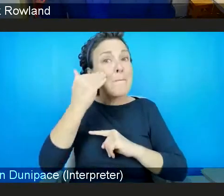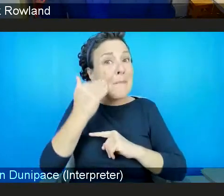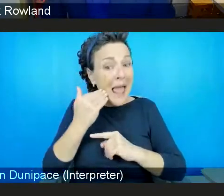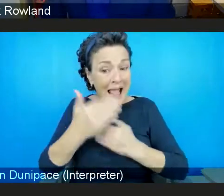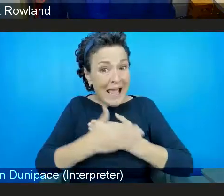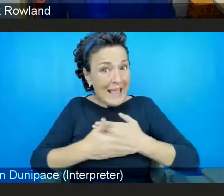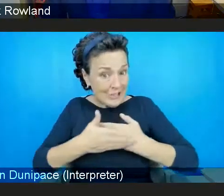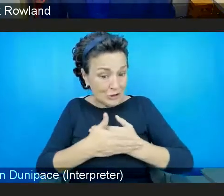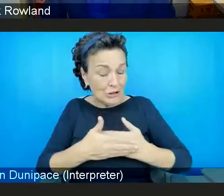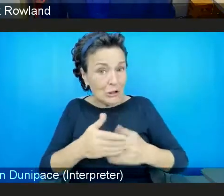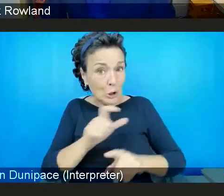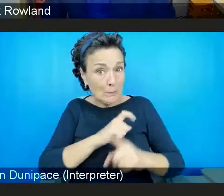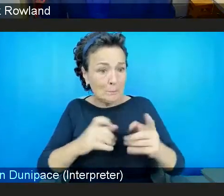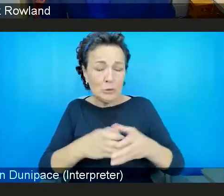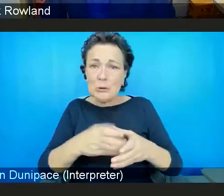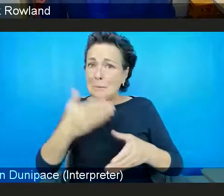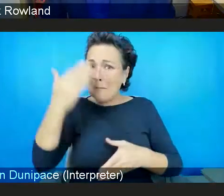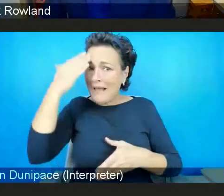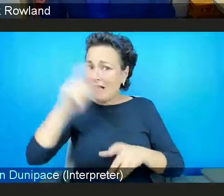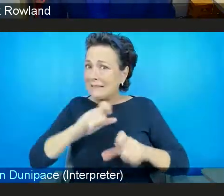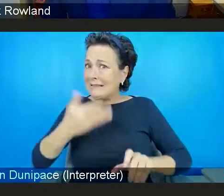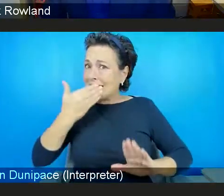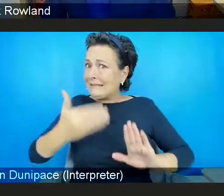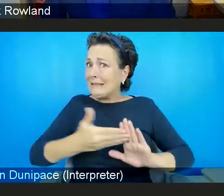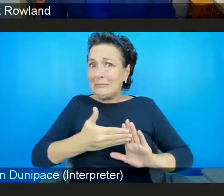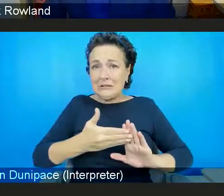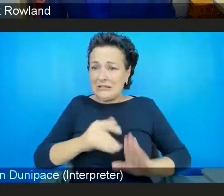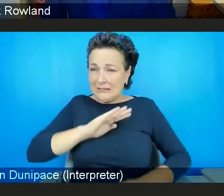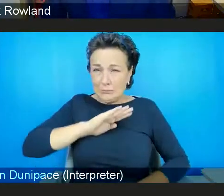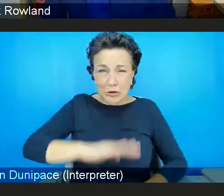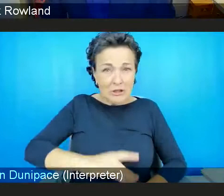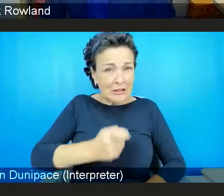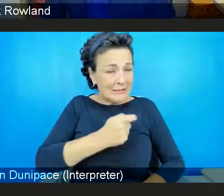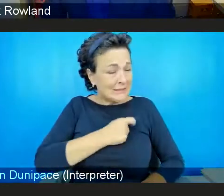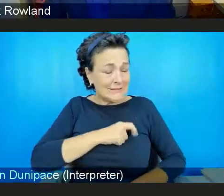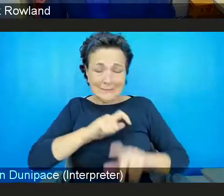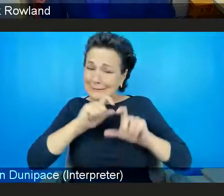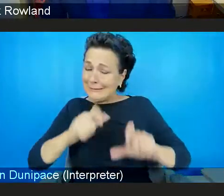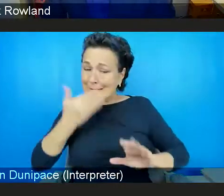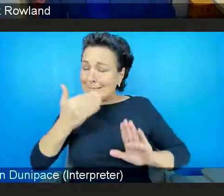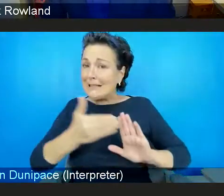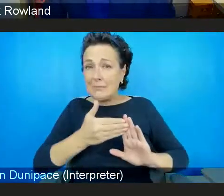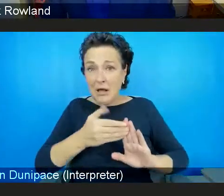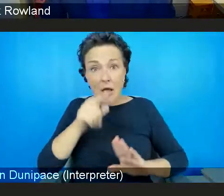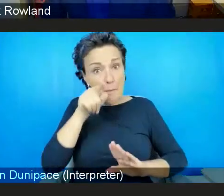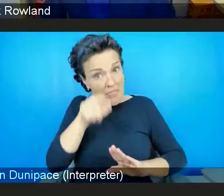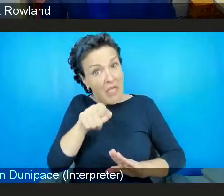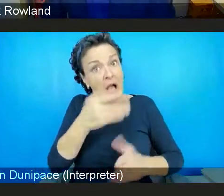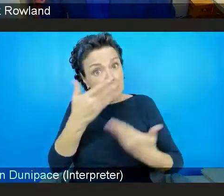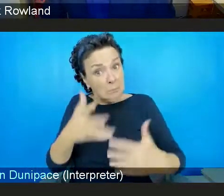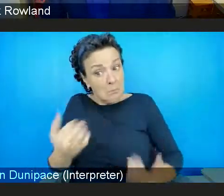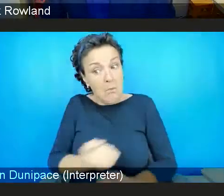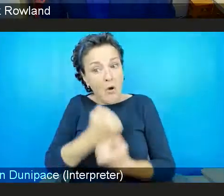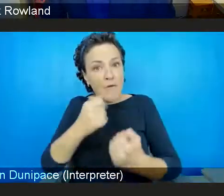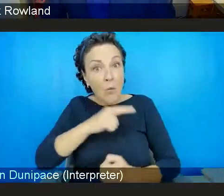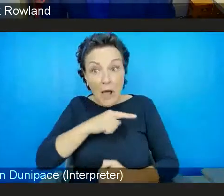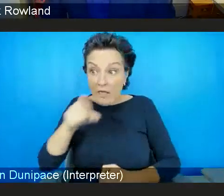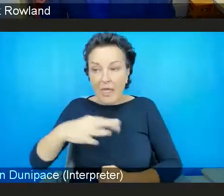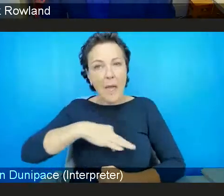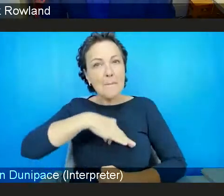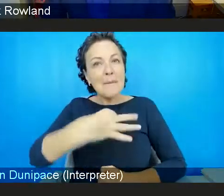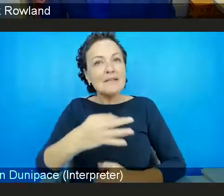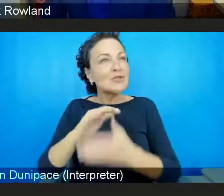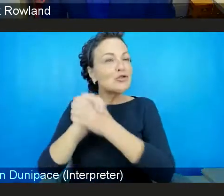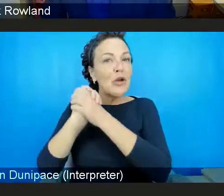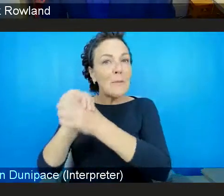and depression and anxiety. And that's been really powerful because they've been able to act as advocates. They've been able